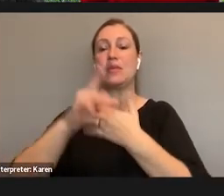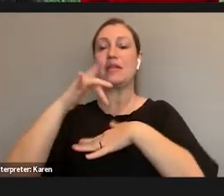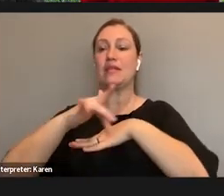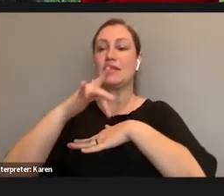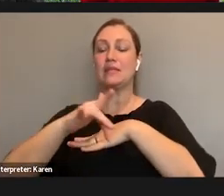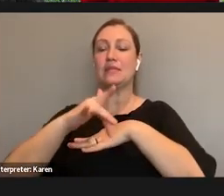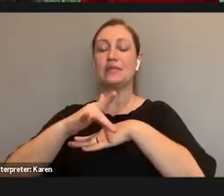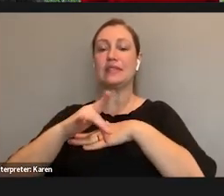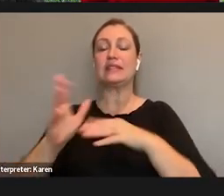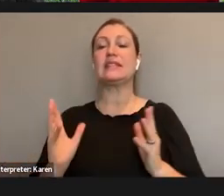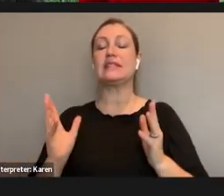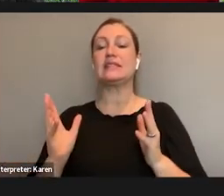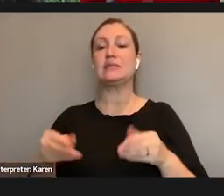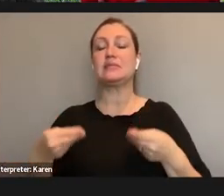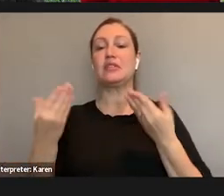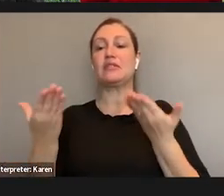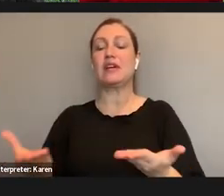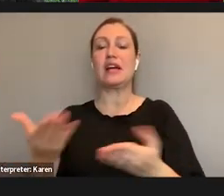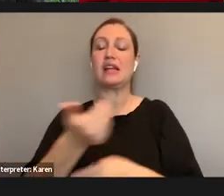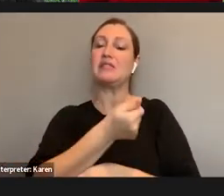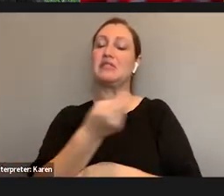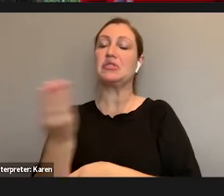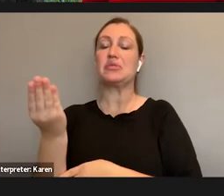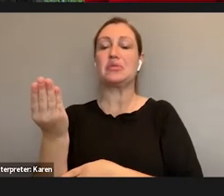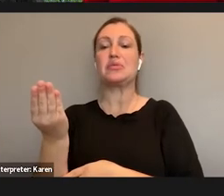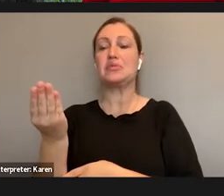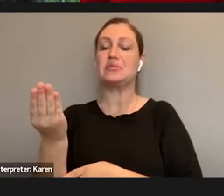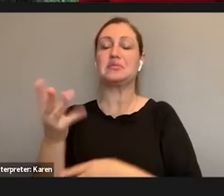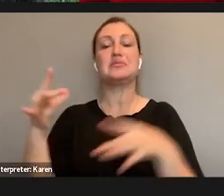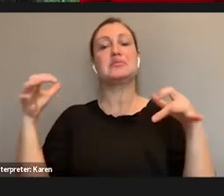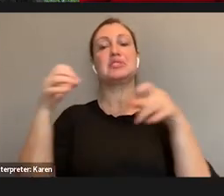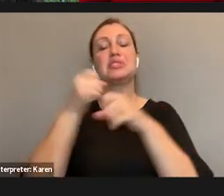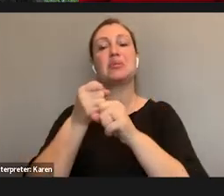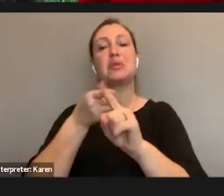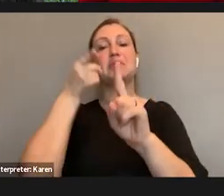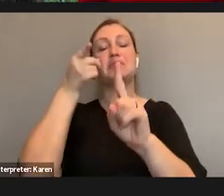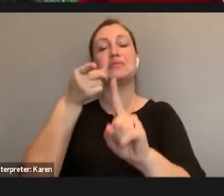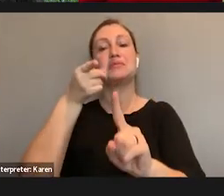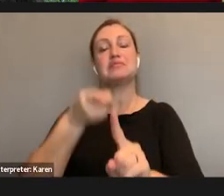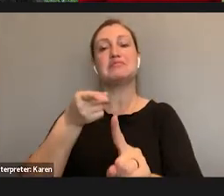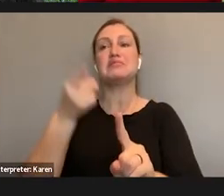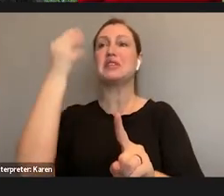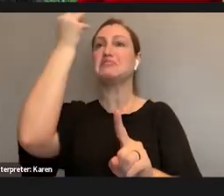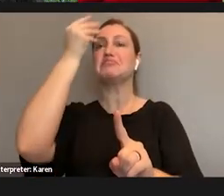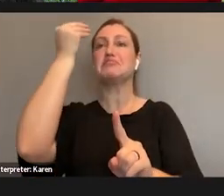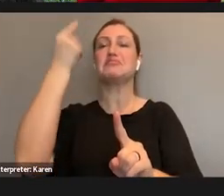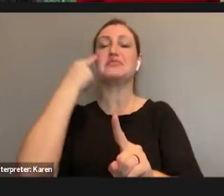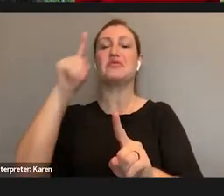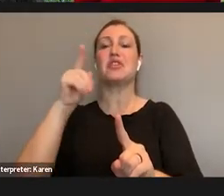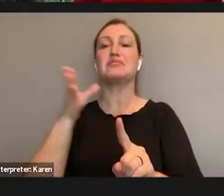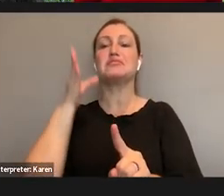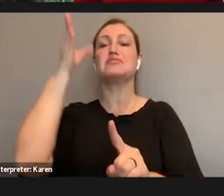you all with a few summary points and food for thought for further discussion.